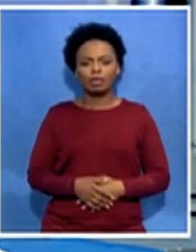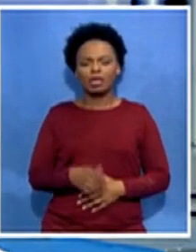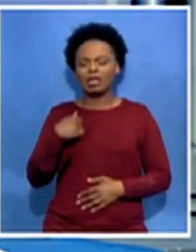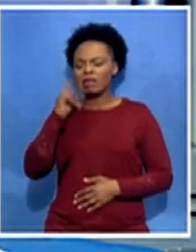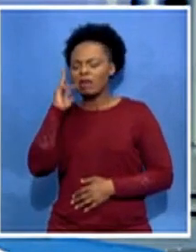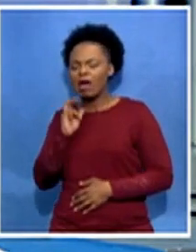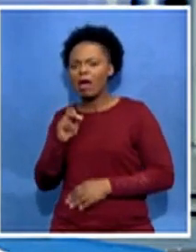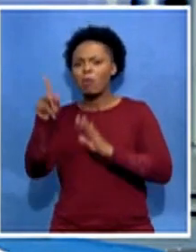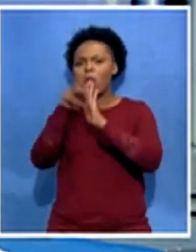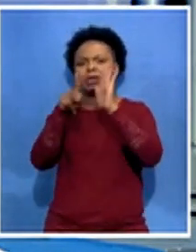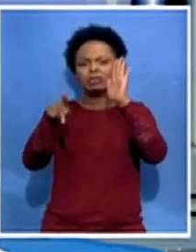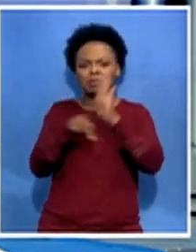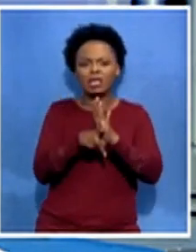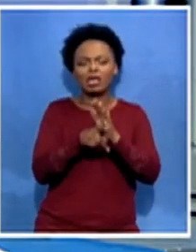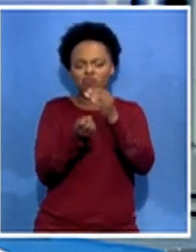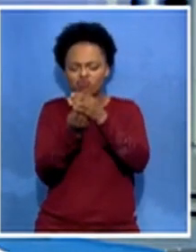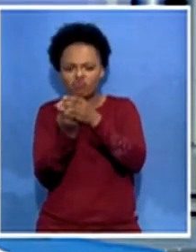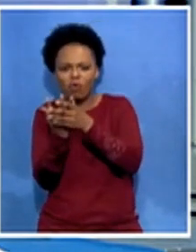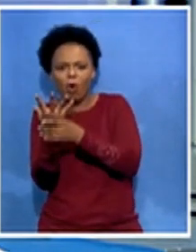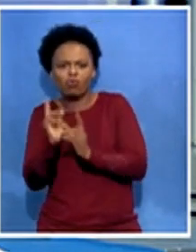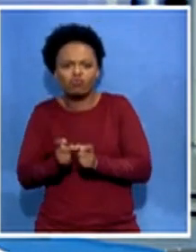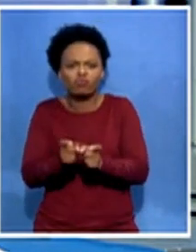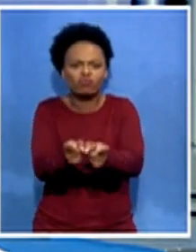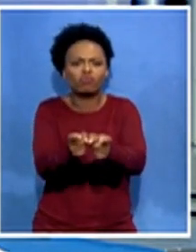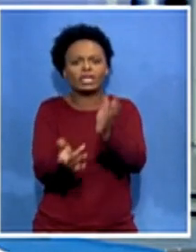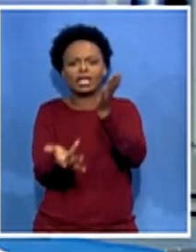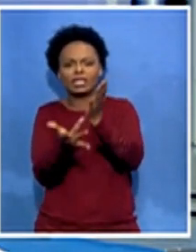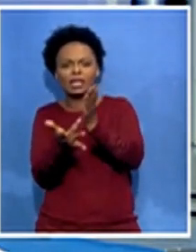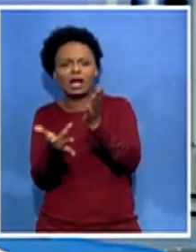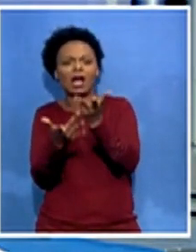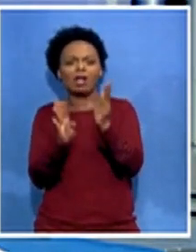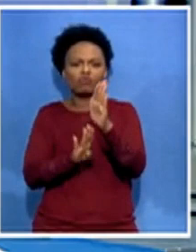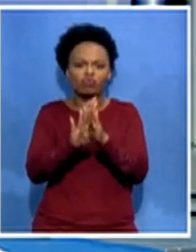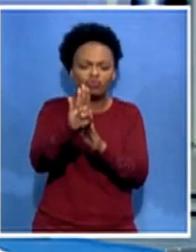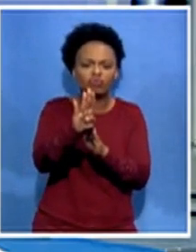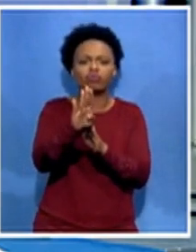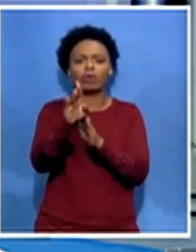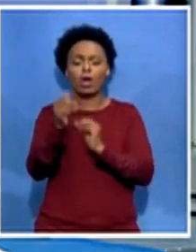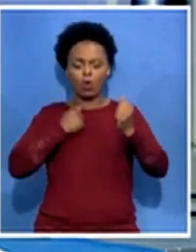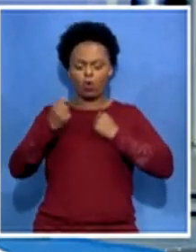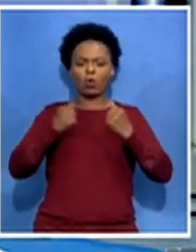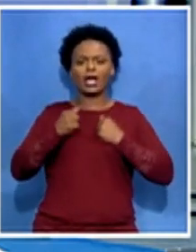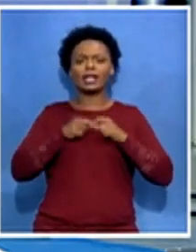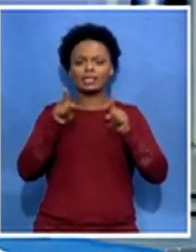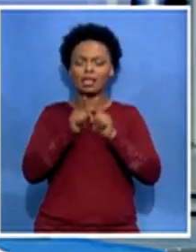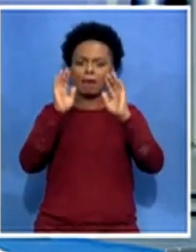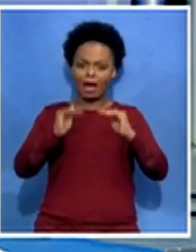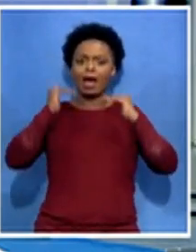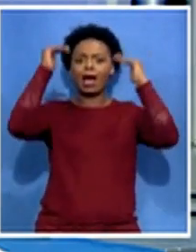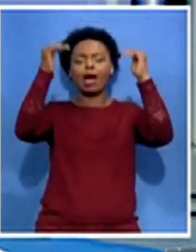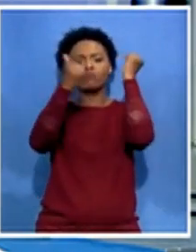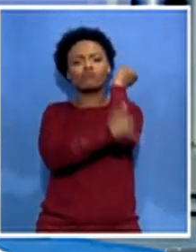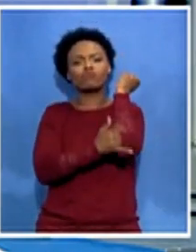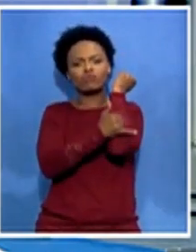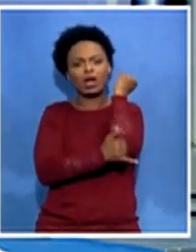technological advancement rwanda also was one of the highest ranked countries in the world in terms of the most